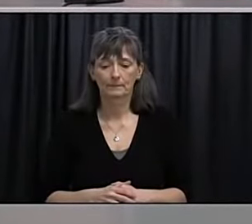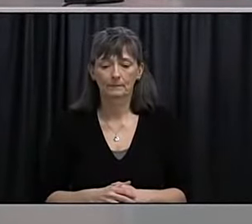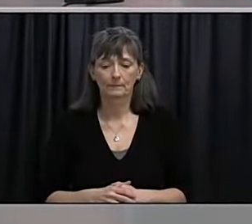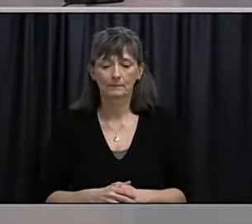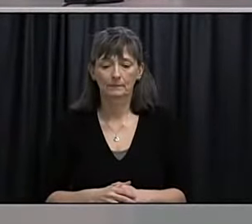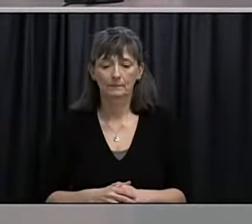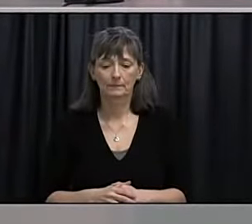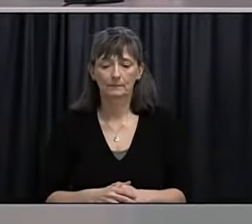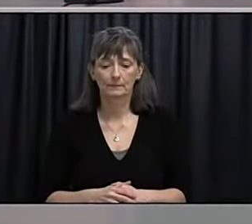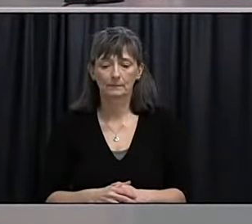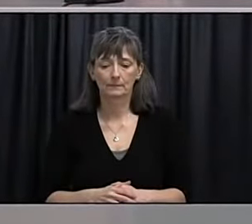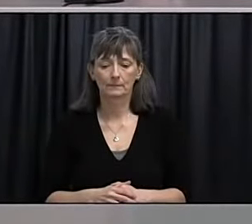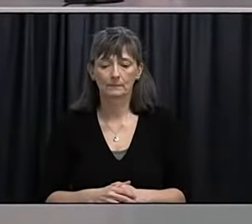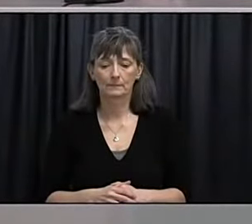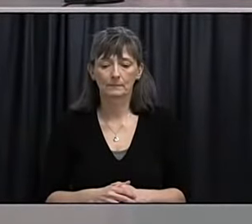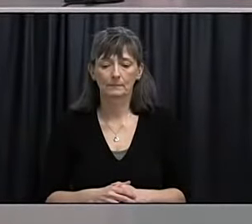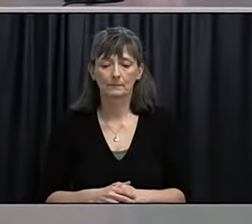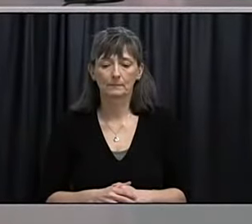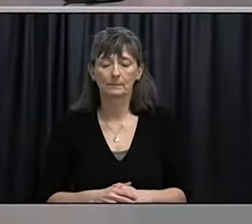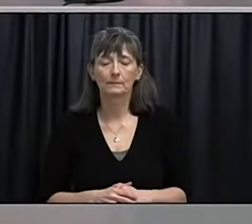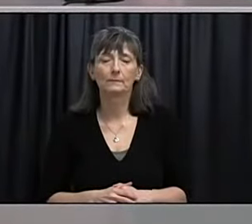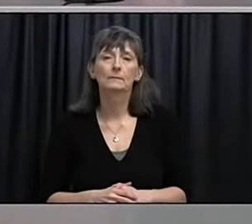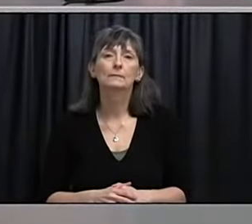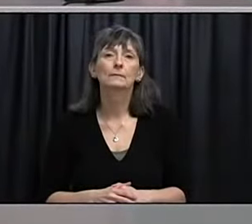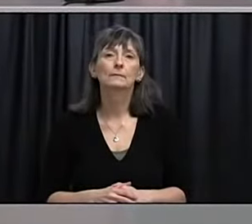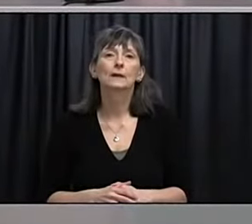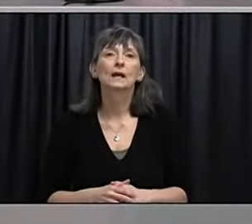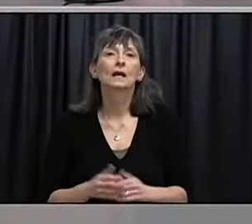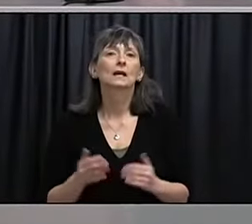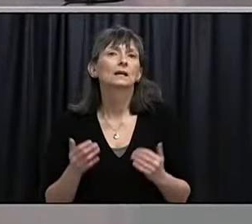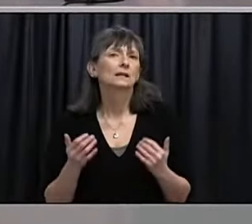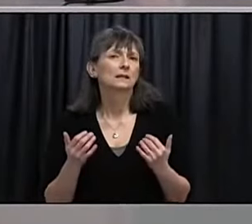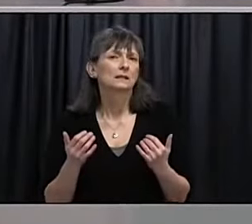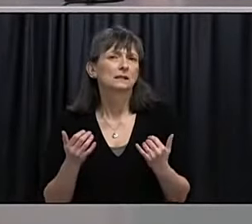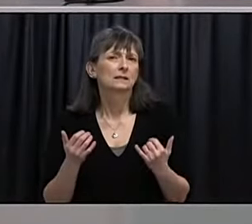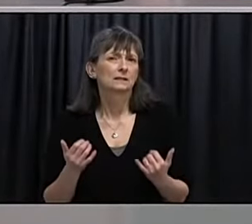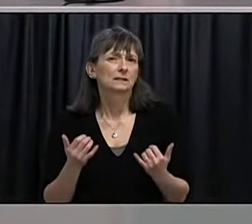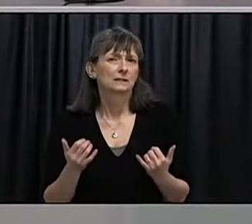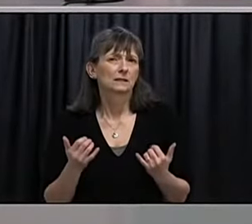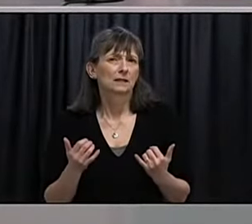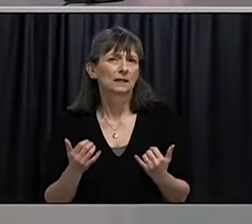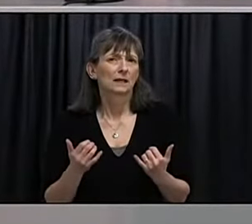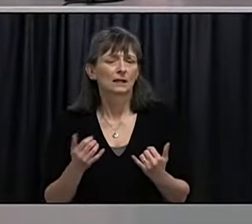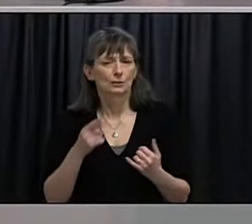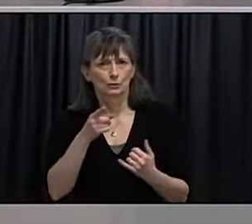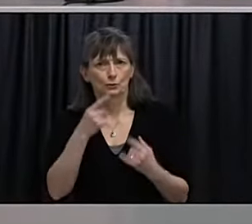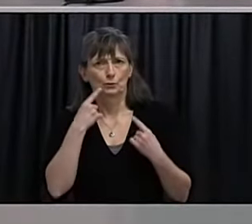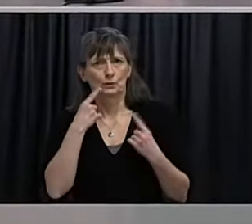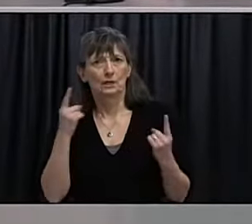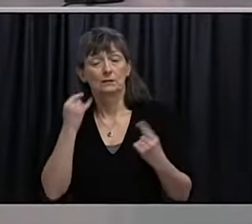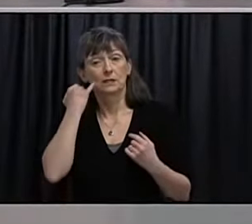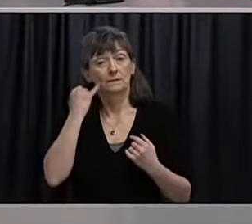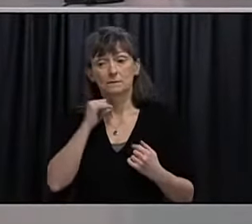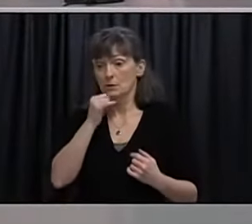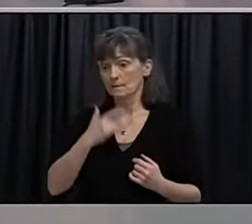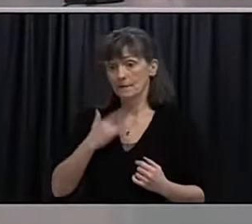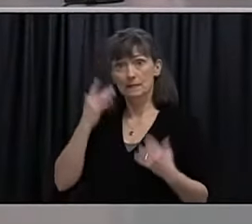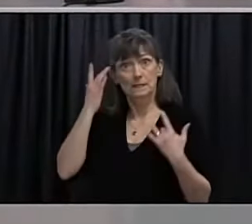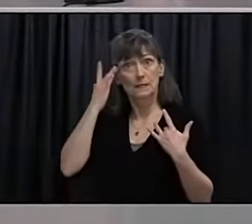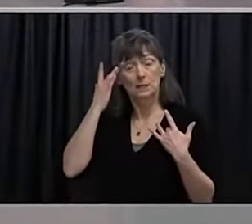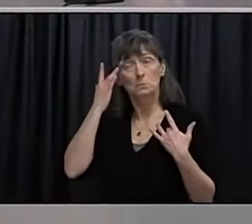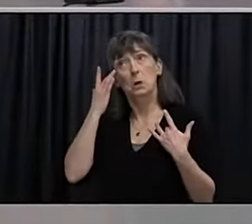Thank you. Dr. Fitzgerald with this announcement today that we're going to begin voluntary testing of asymptomatic people.